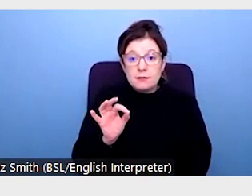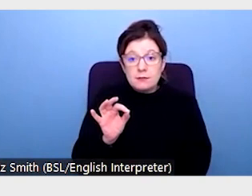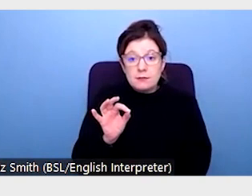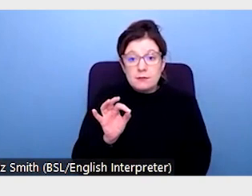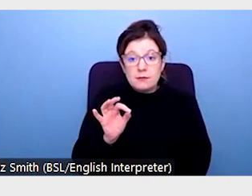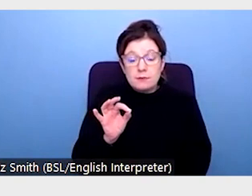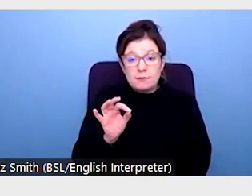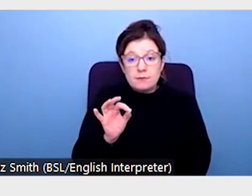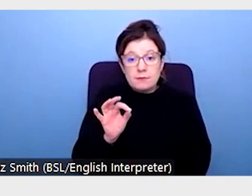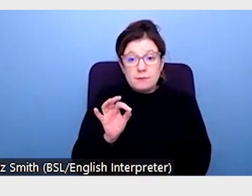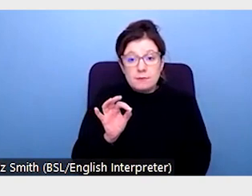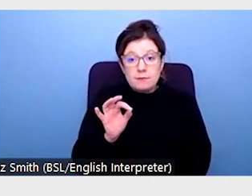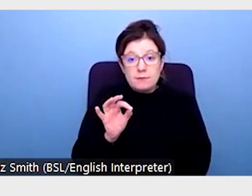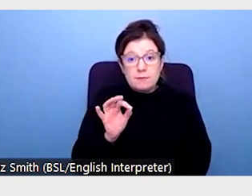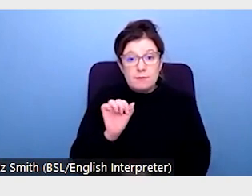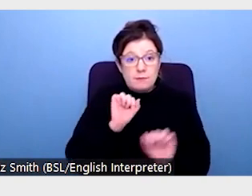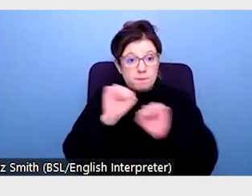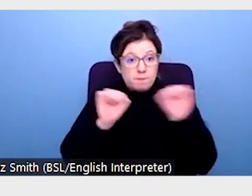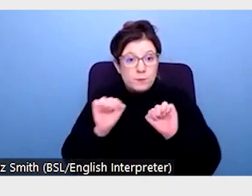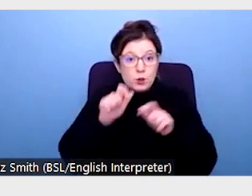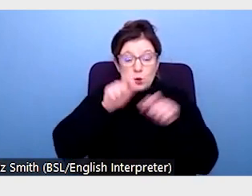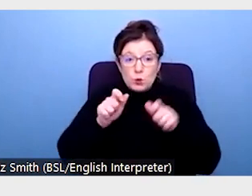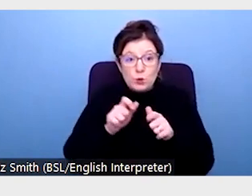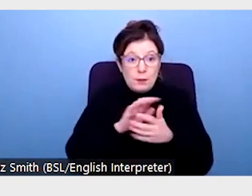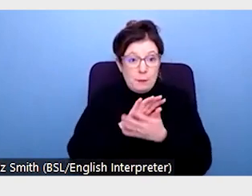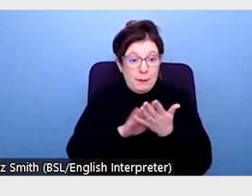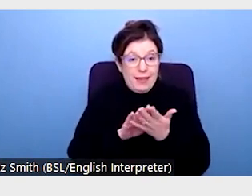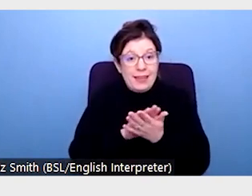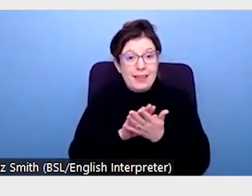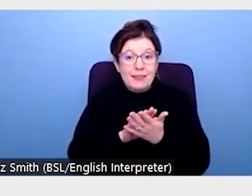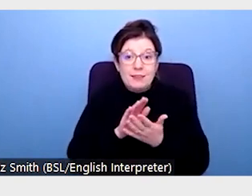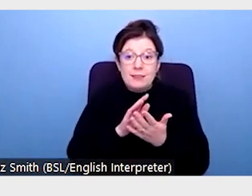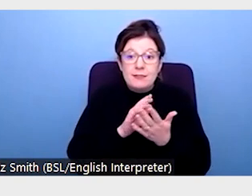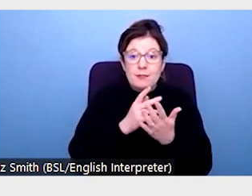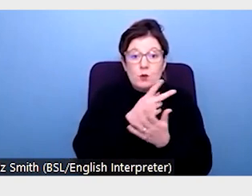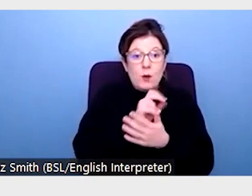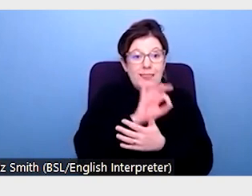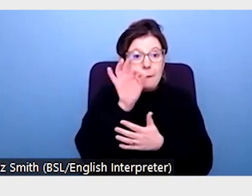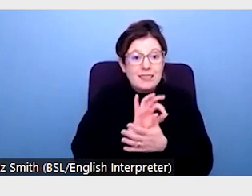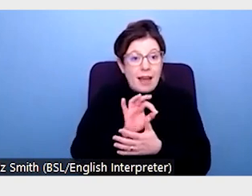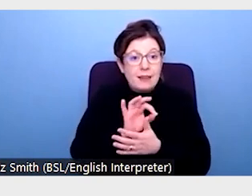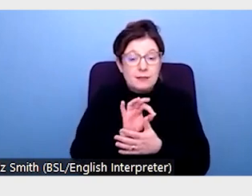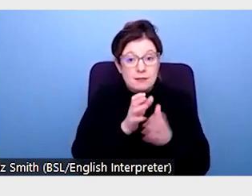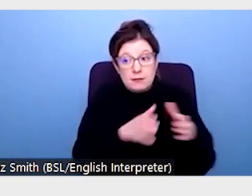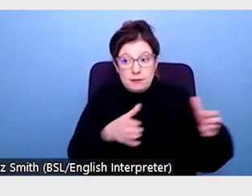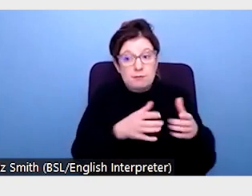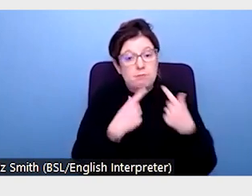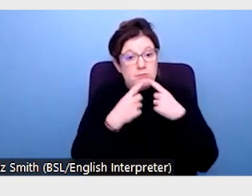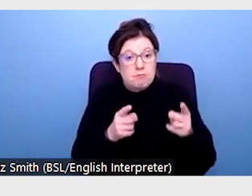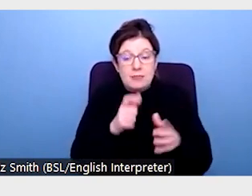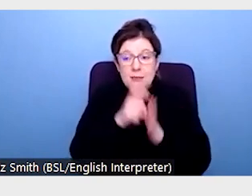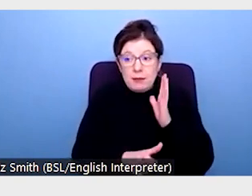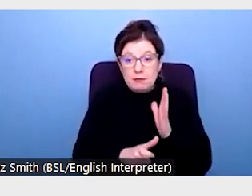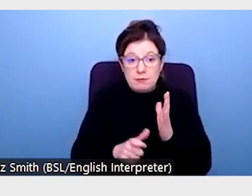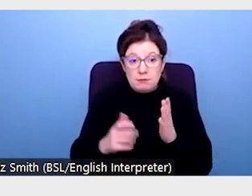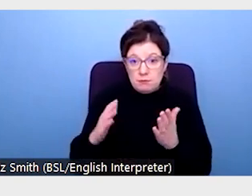one in five home students. This increase is likely to accelerate as 3% of the UK population is now